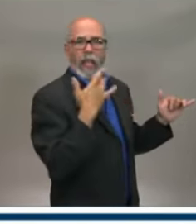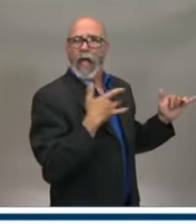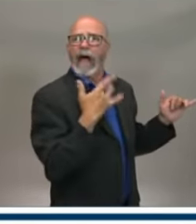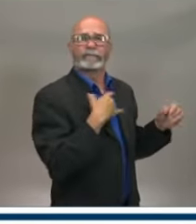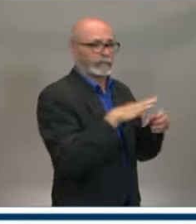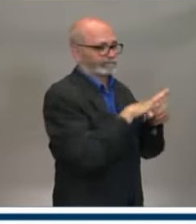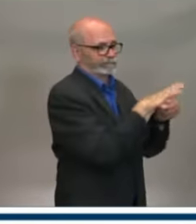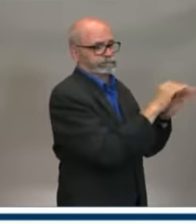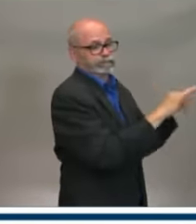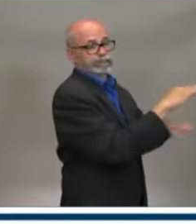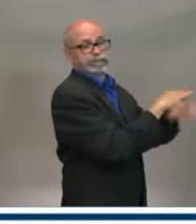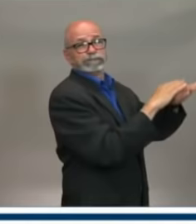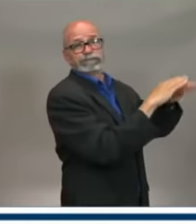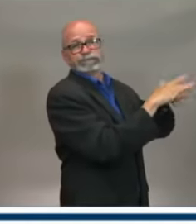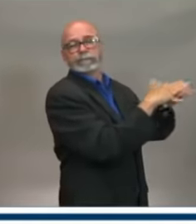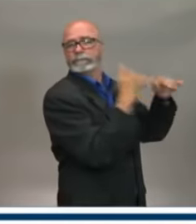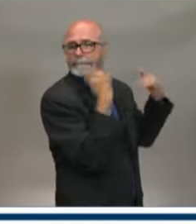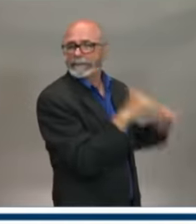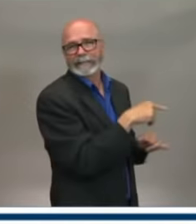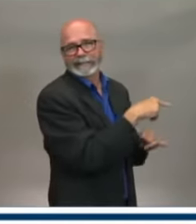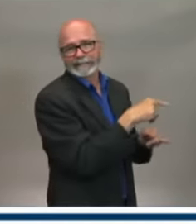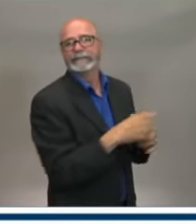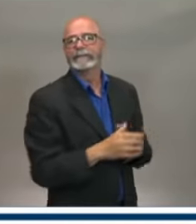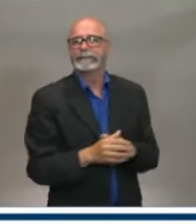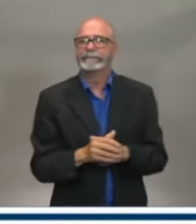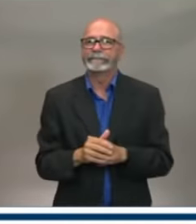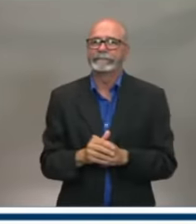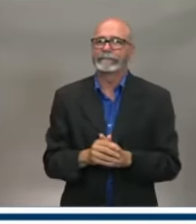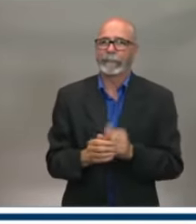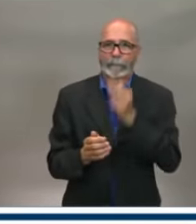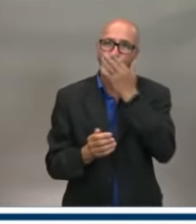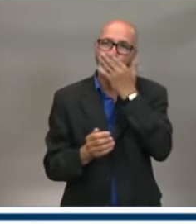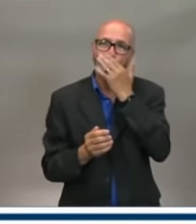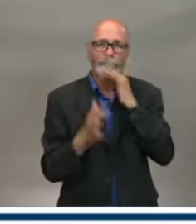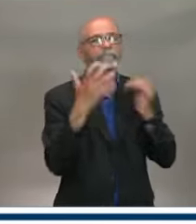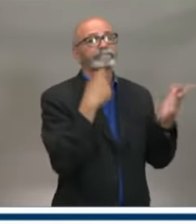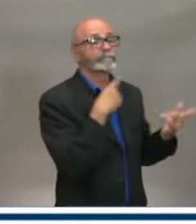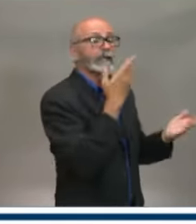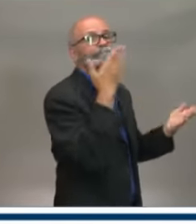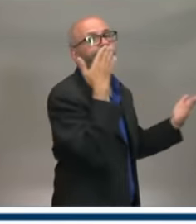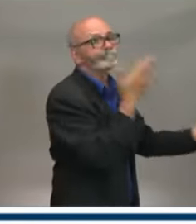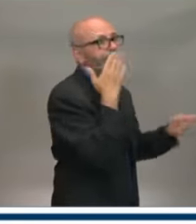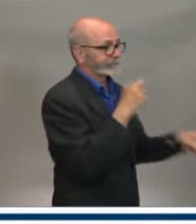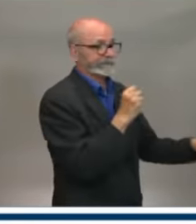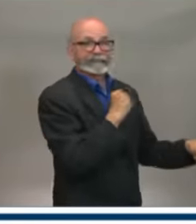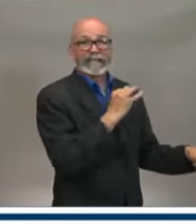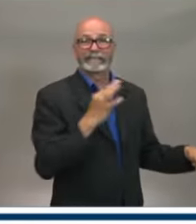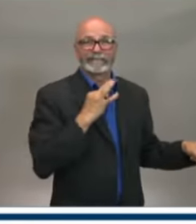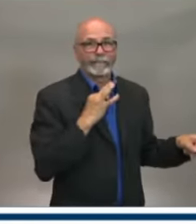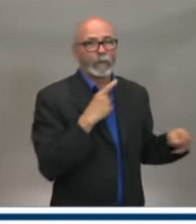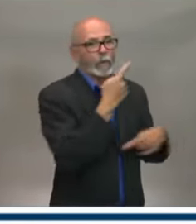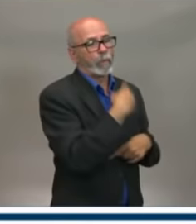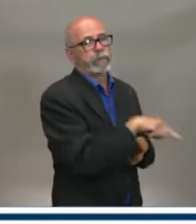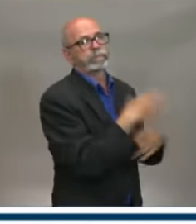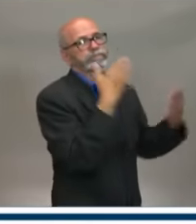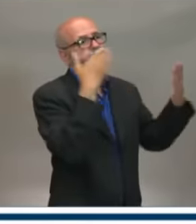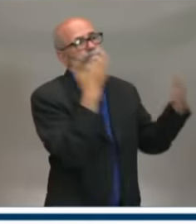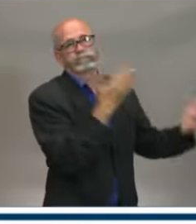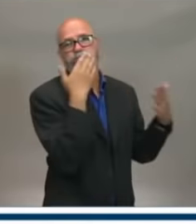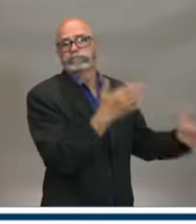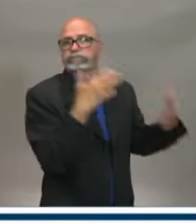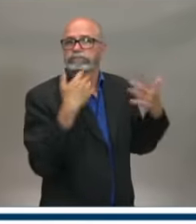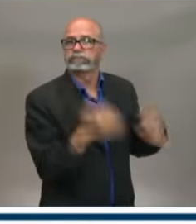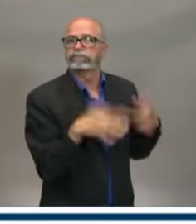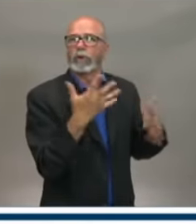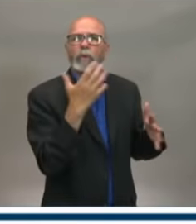I just want to take a moment to, again, thank all the staff at Northwood and people from across the health system who have